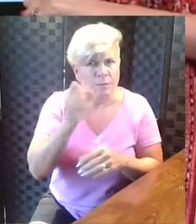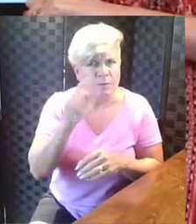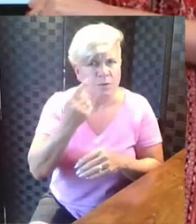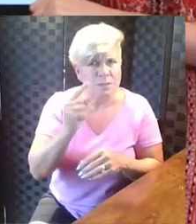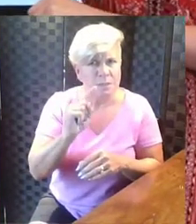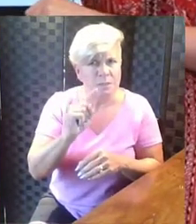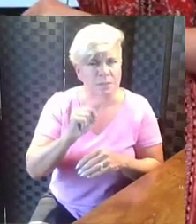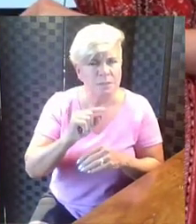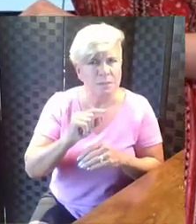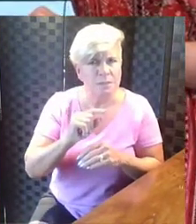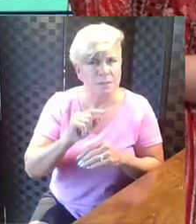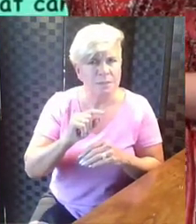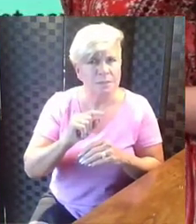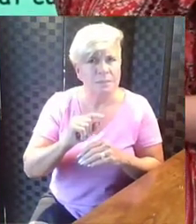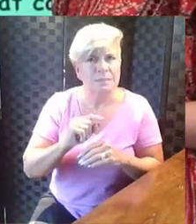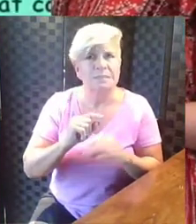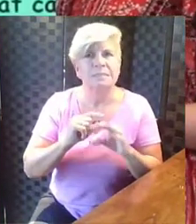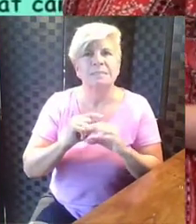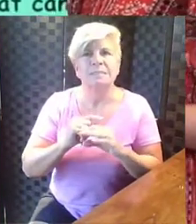grab?